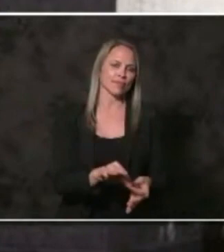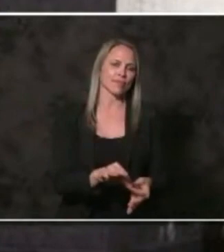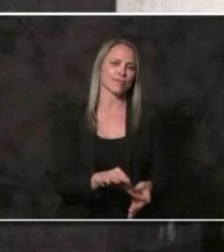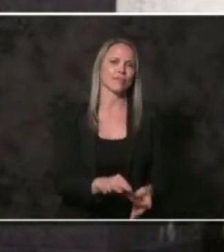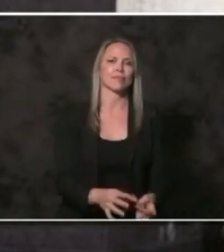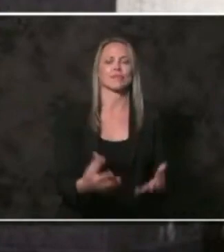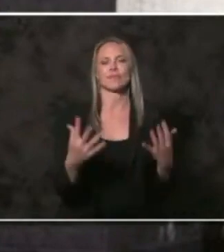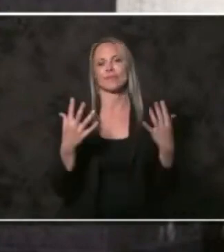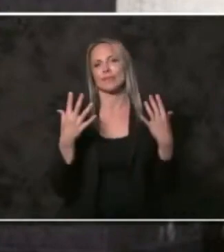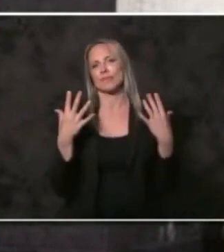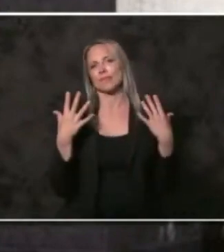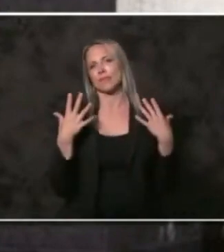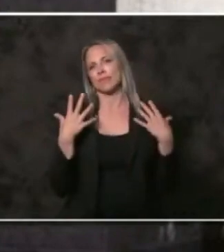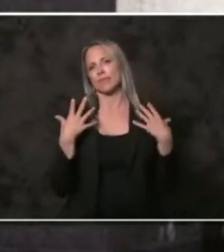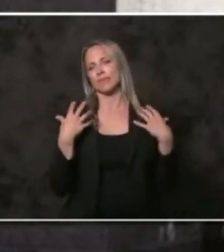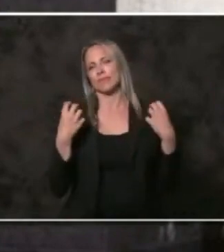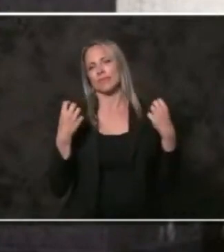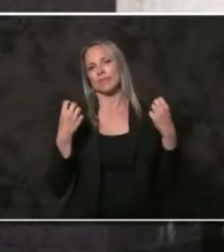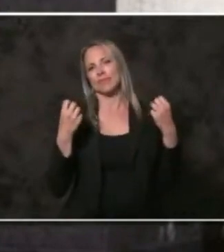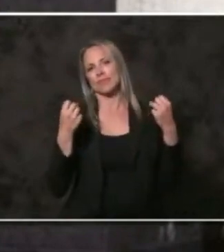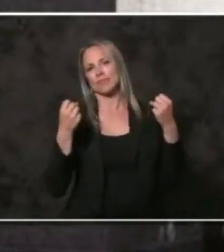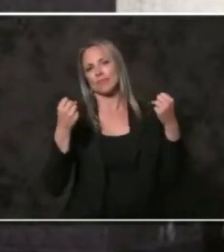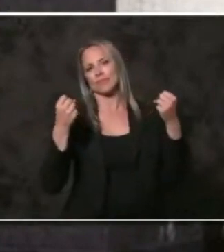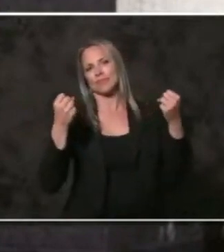O say,